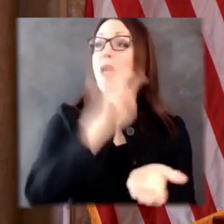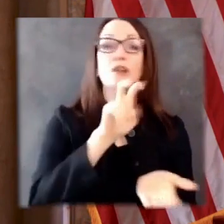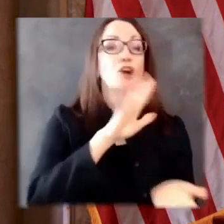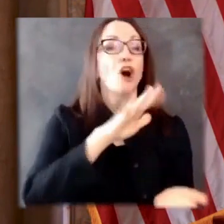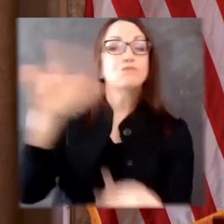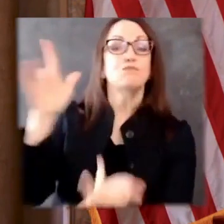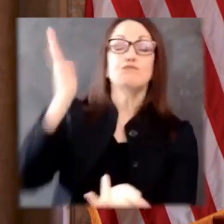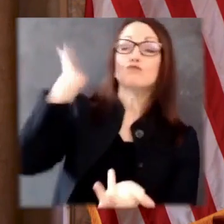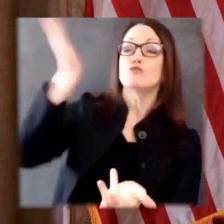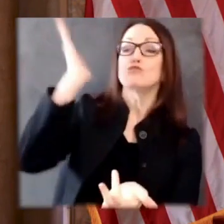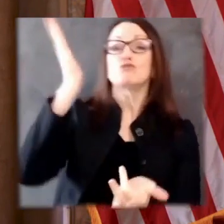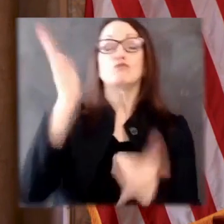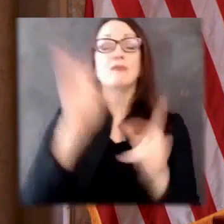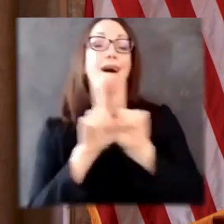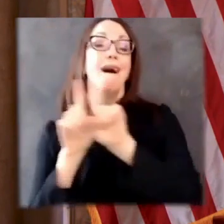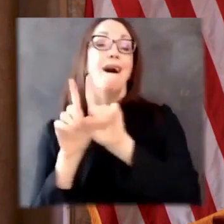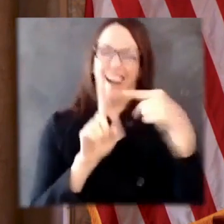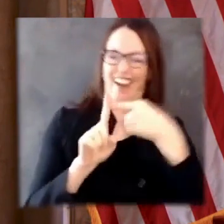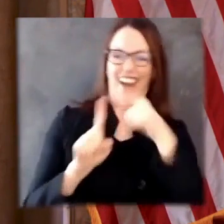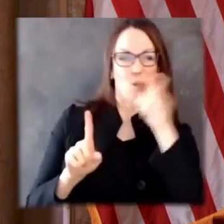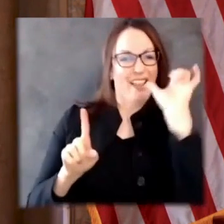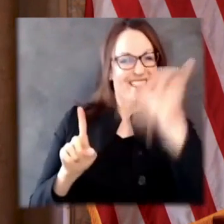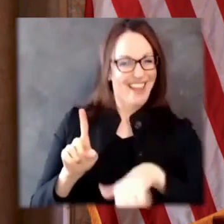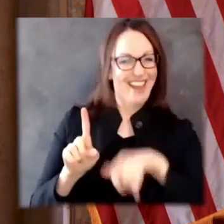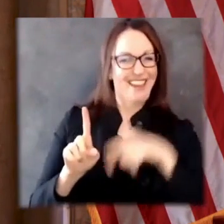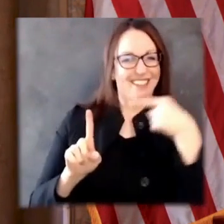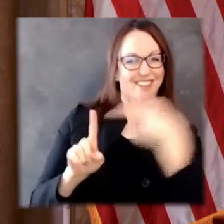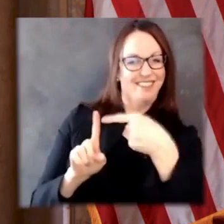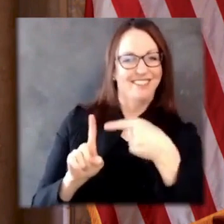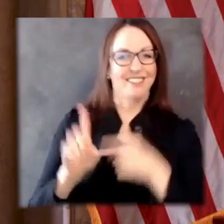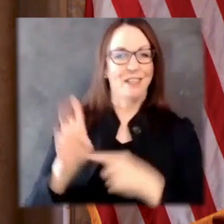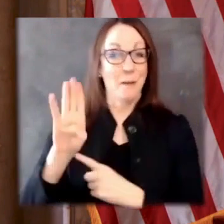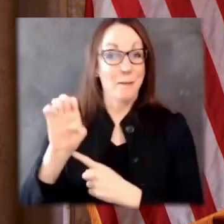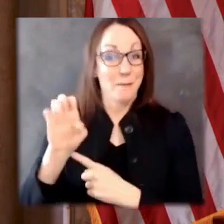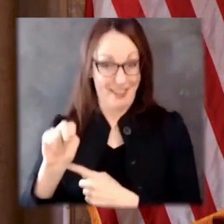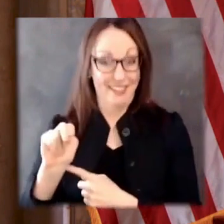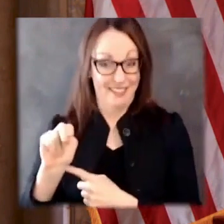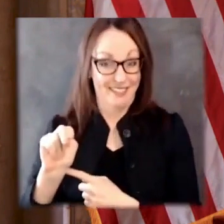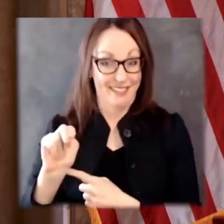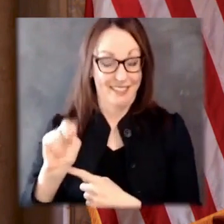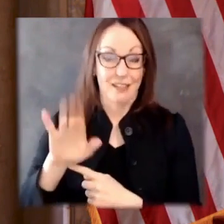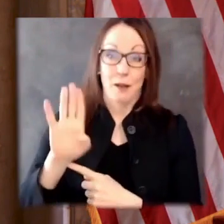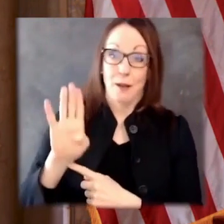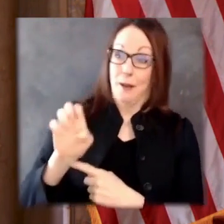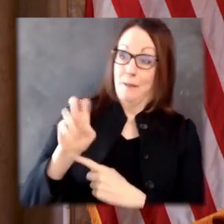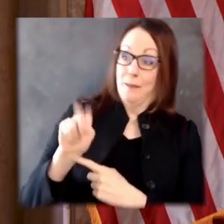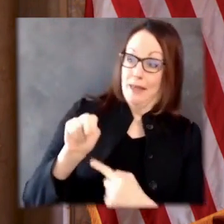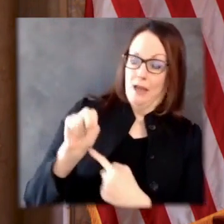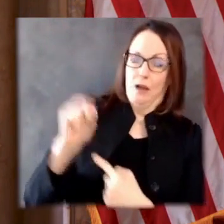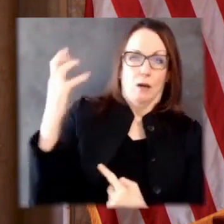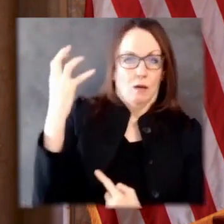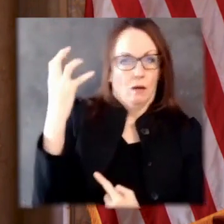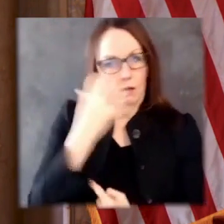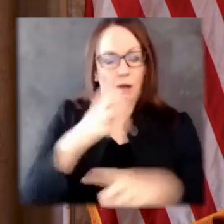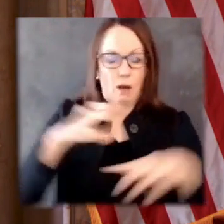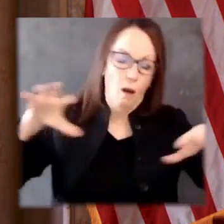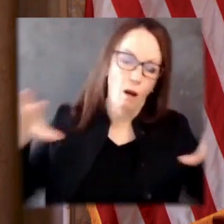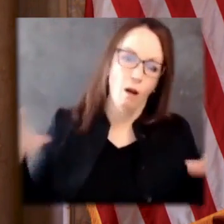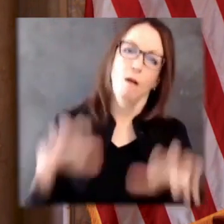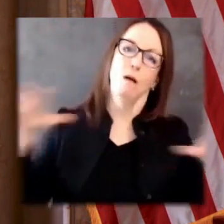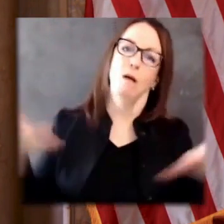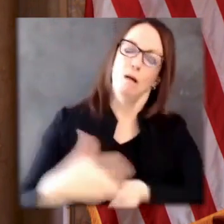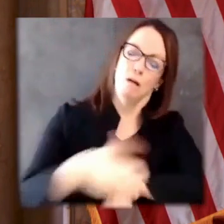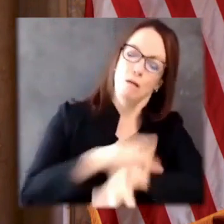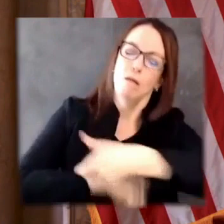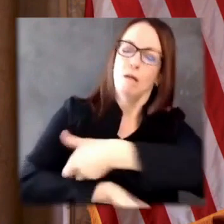side. You might have even talked to him. And for a good portion of this pandemic, Ben was also in my circle of five